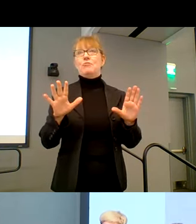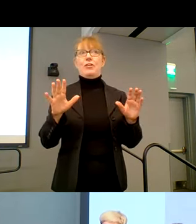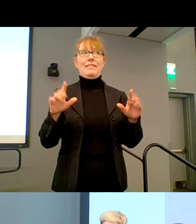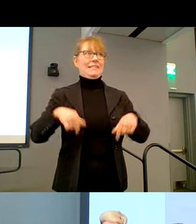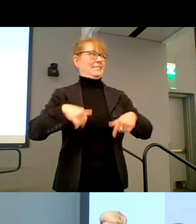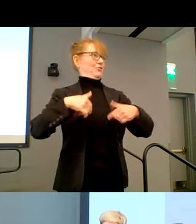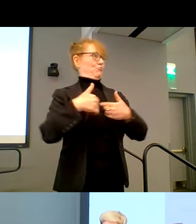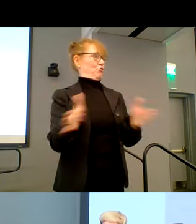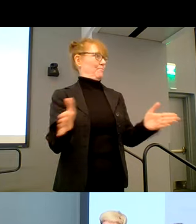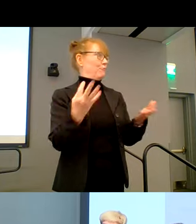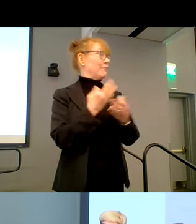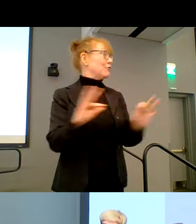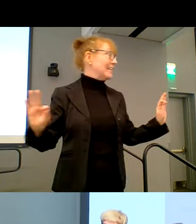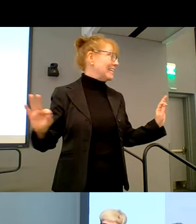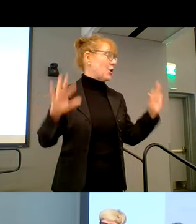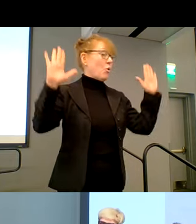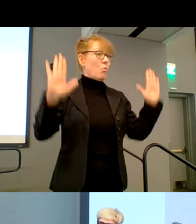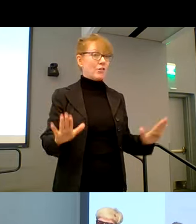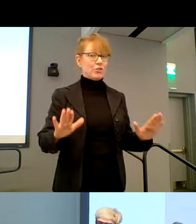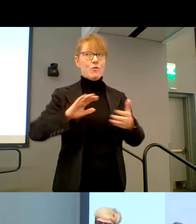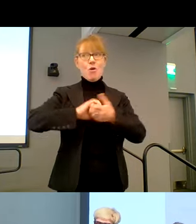for free, which was a wonderful partnership.